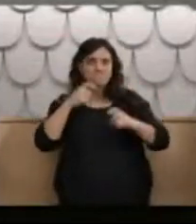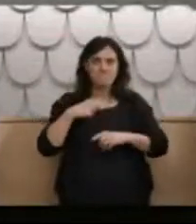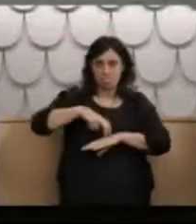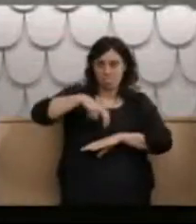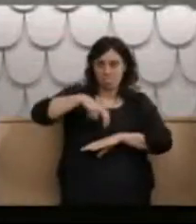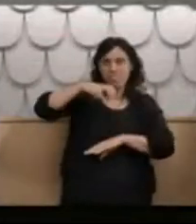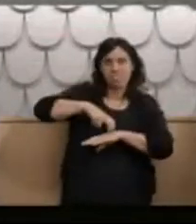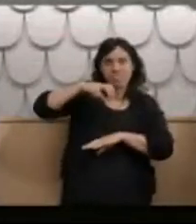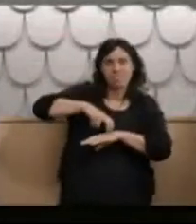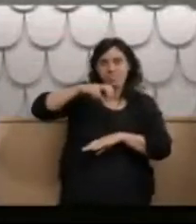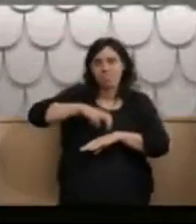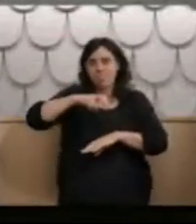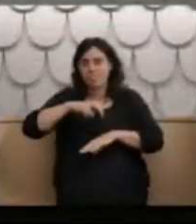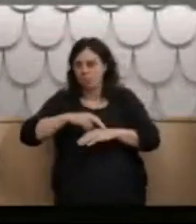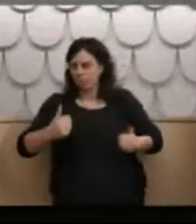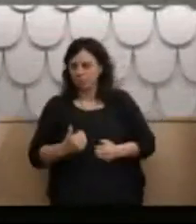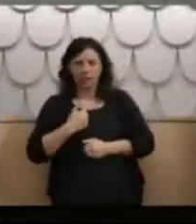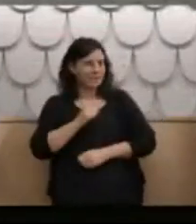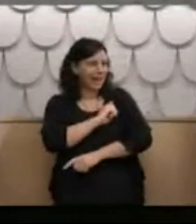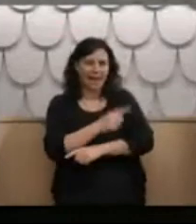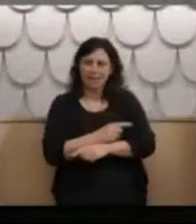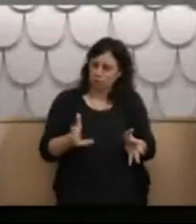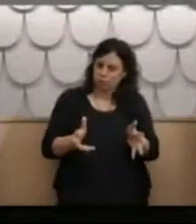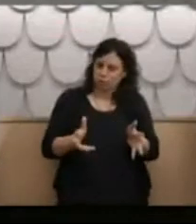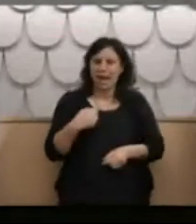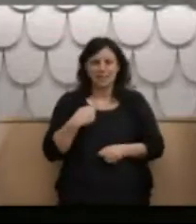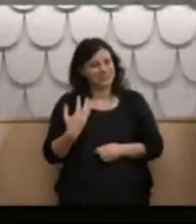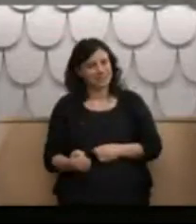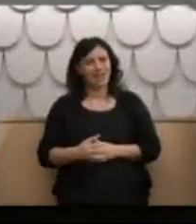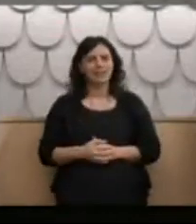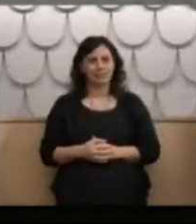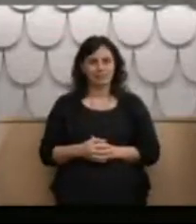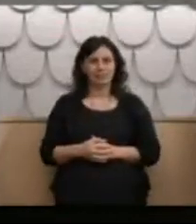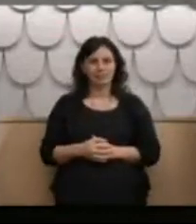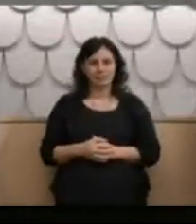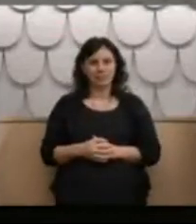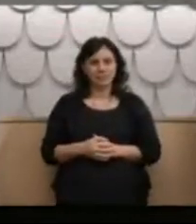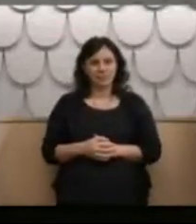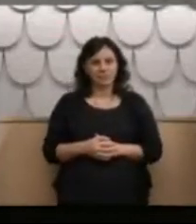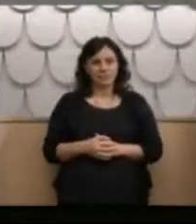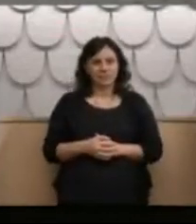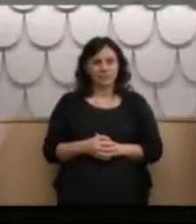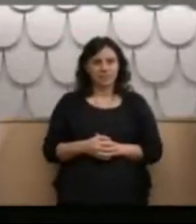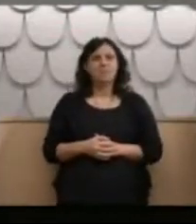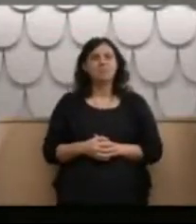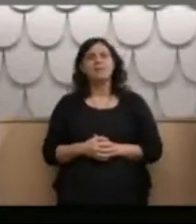Jumping off the walls, I had so much energy. I think it would be called today ADHD.